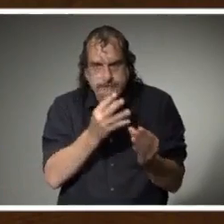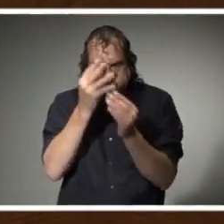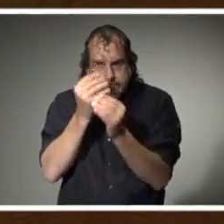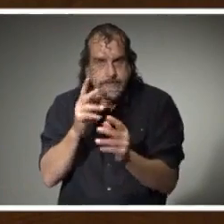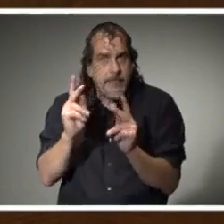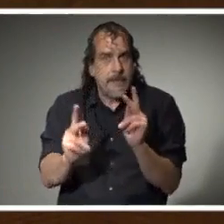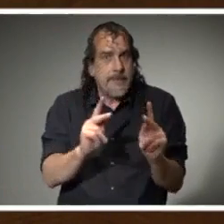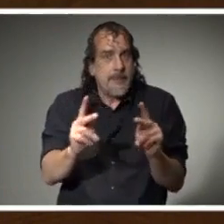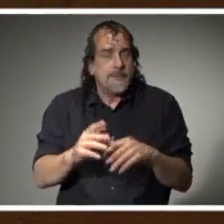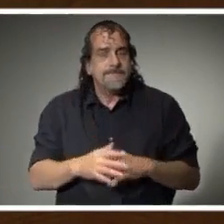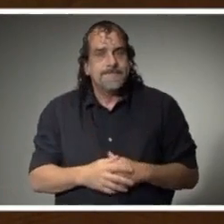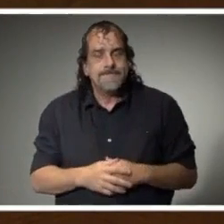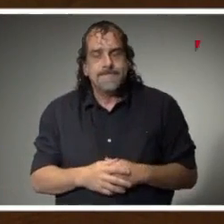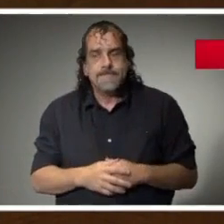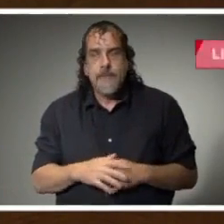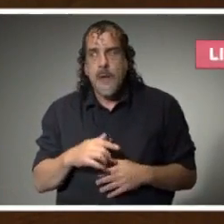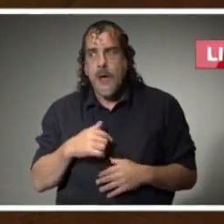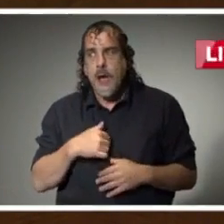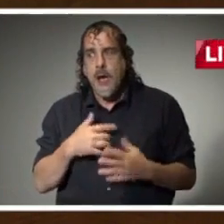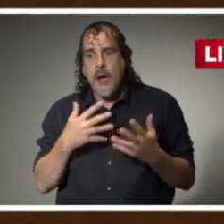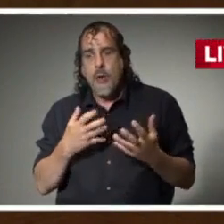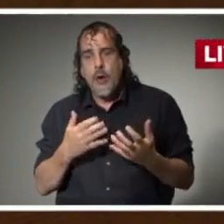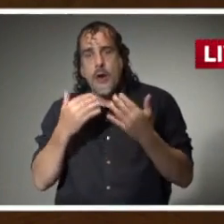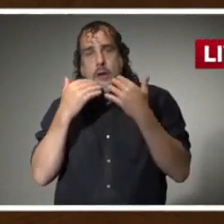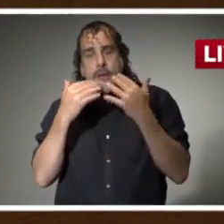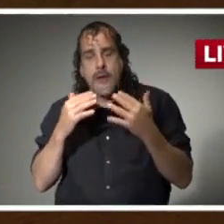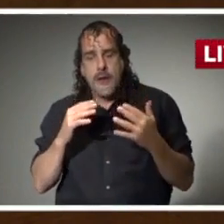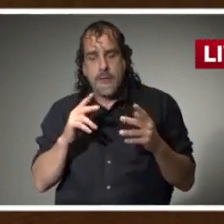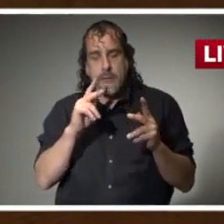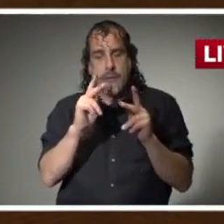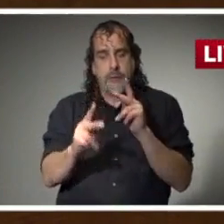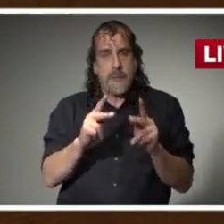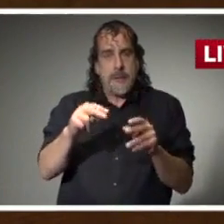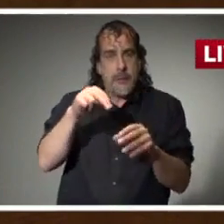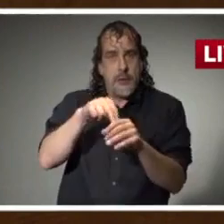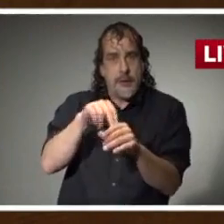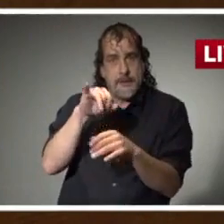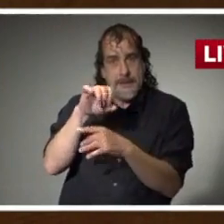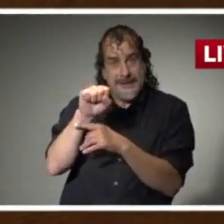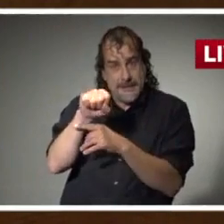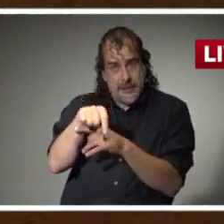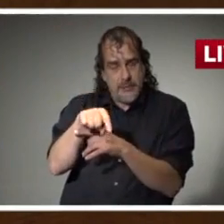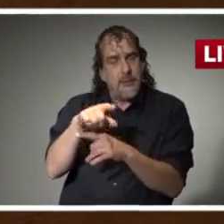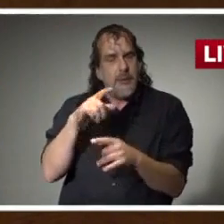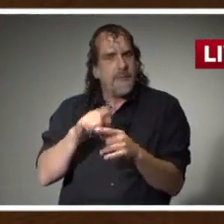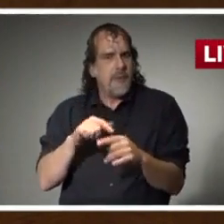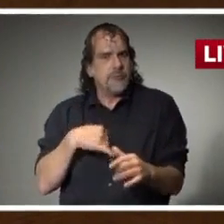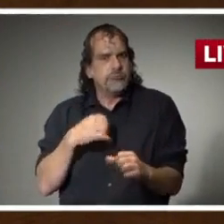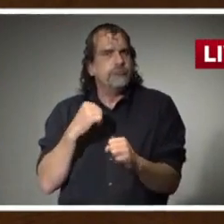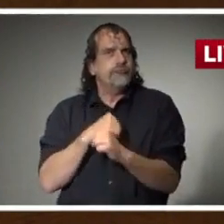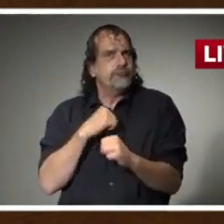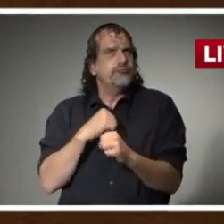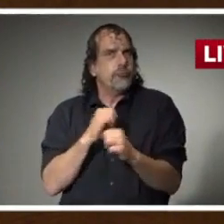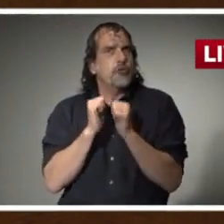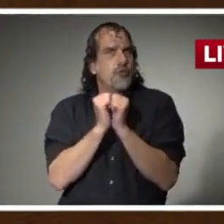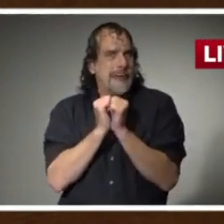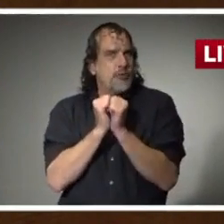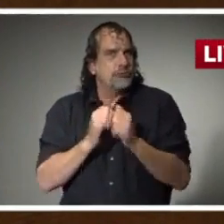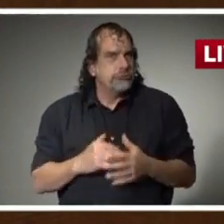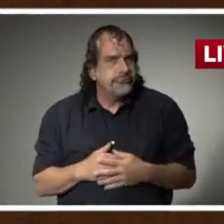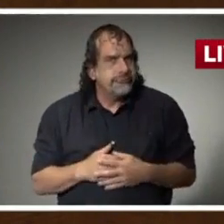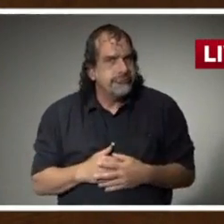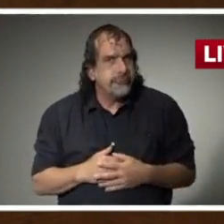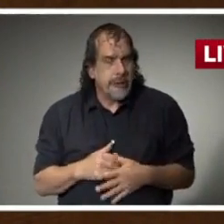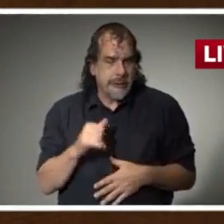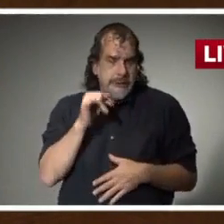informed and I want to thank the people of our great state for staying in this fight. Last night